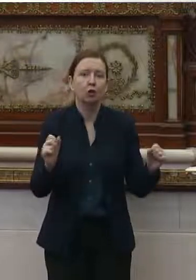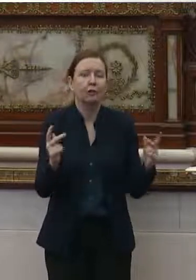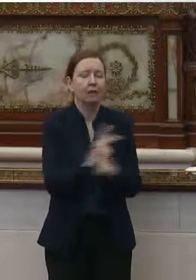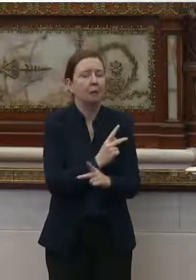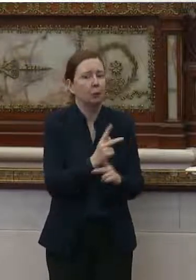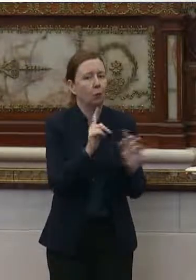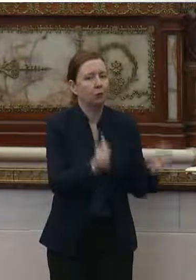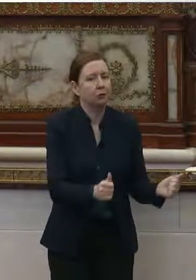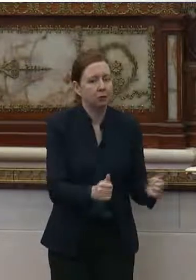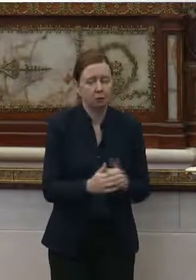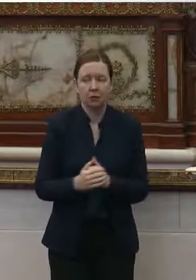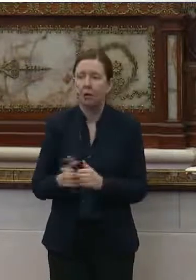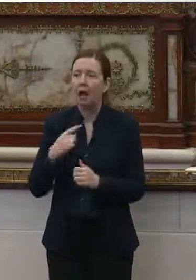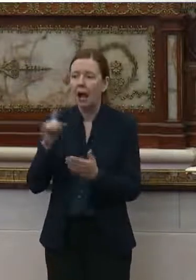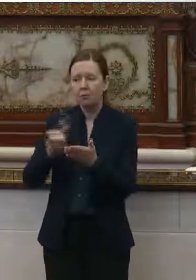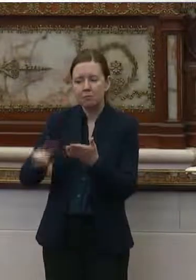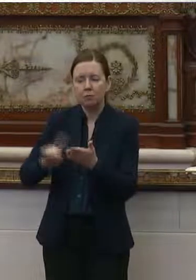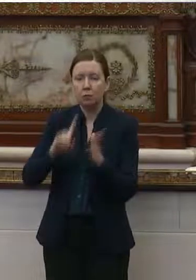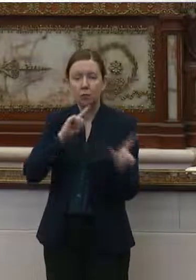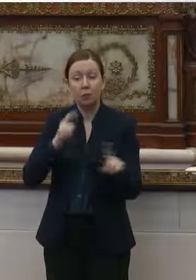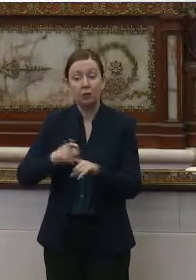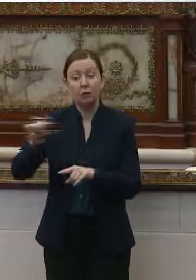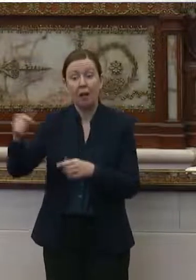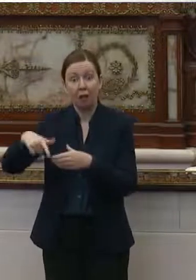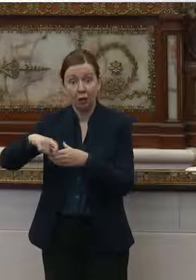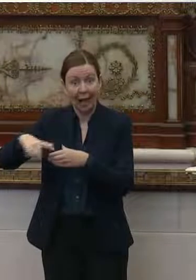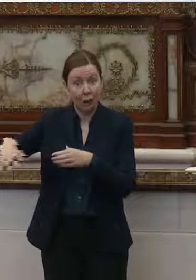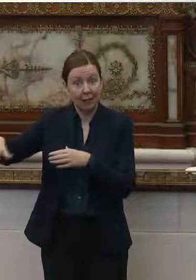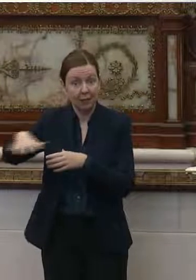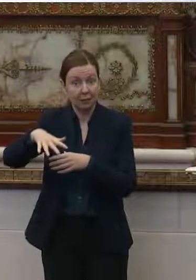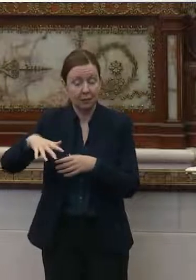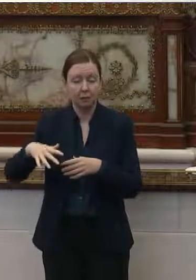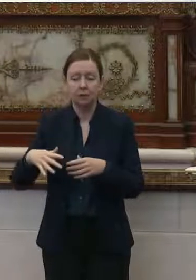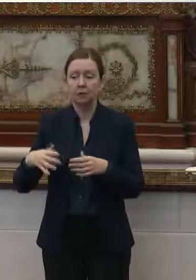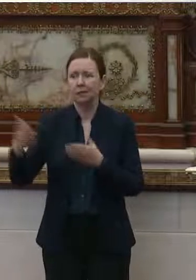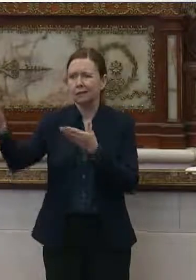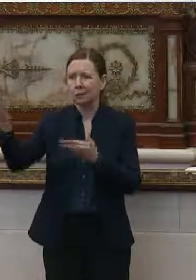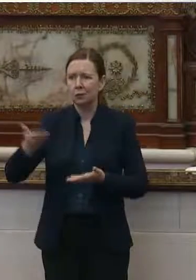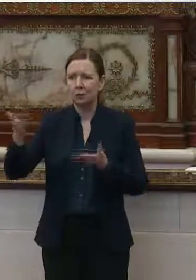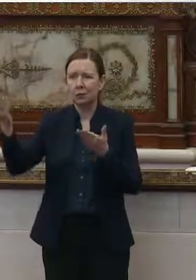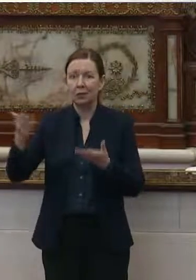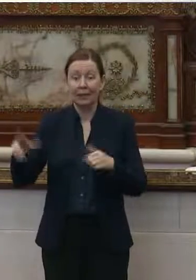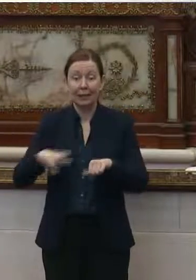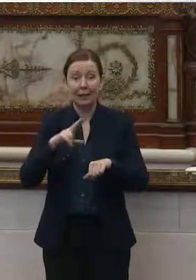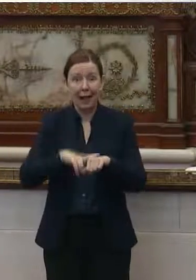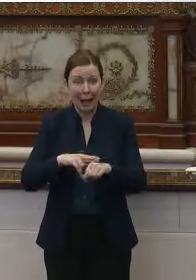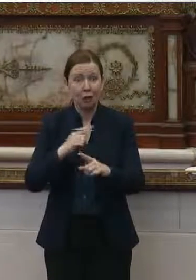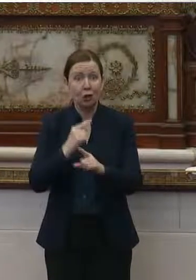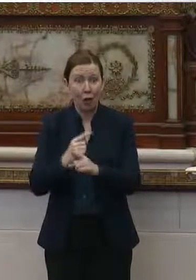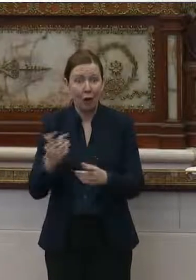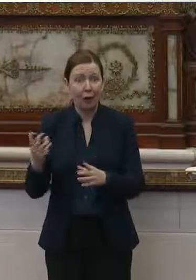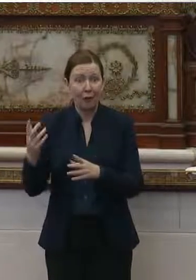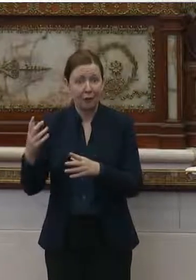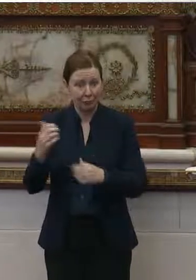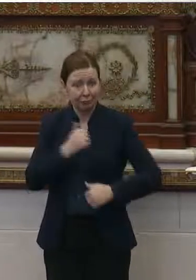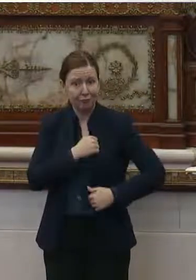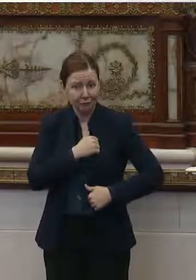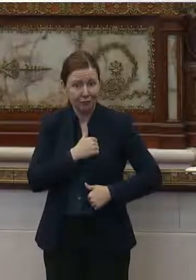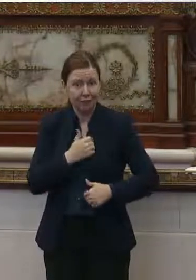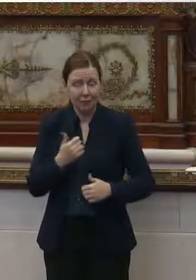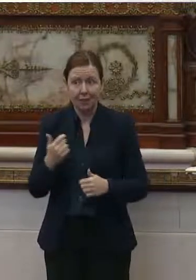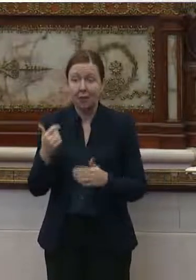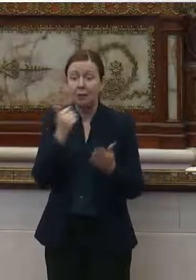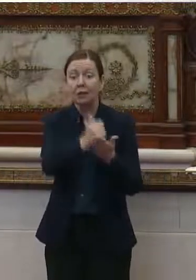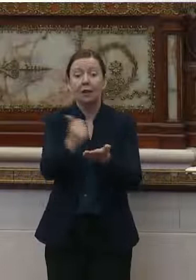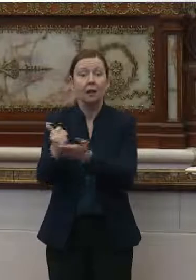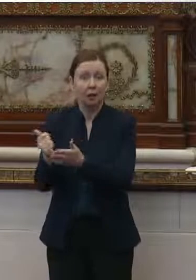I was looking at reports from other counties where they were bringing in the National Guard to